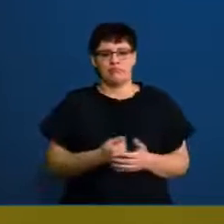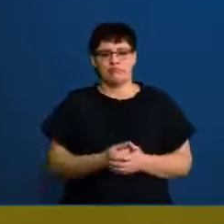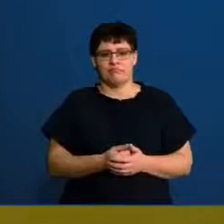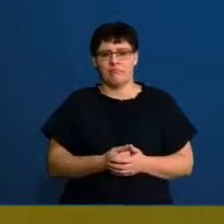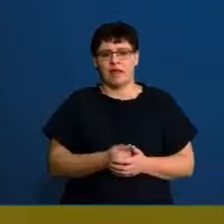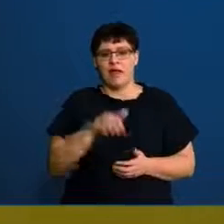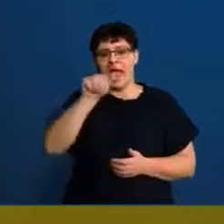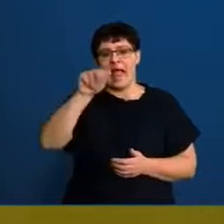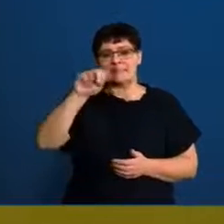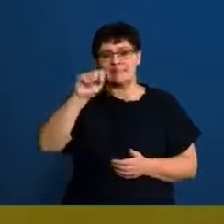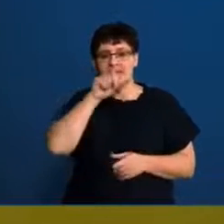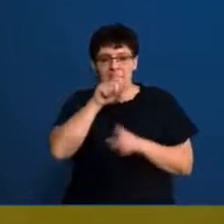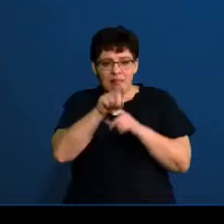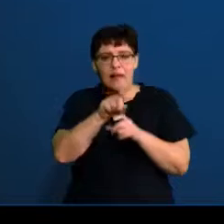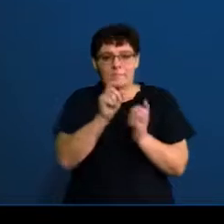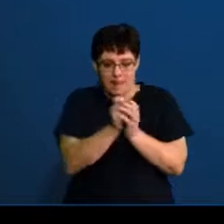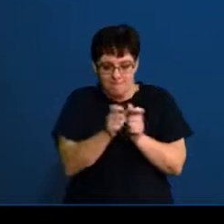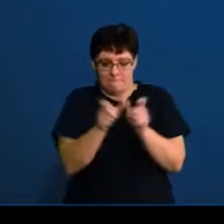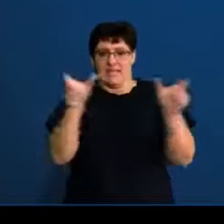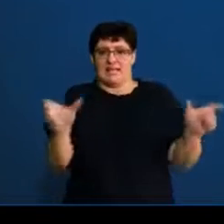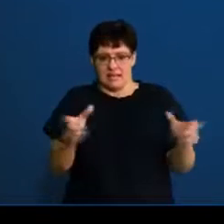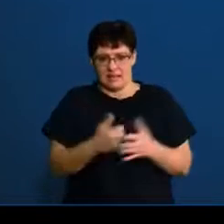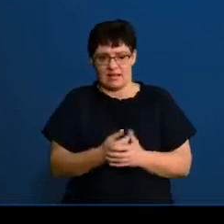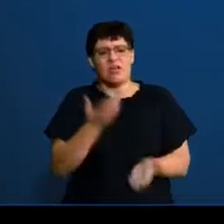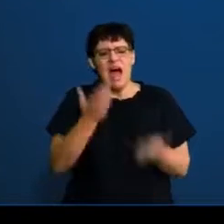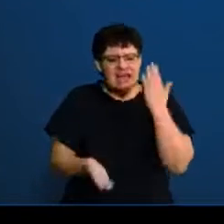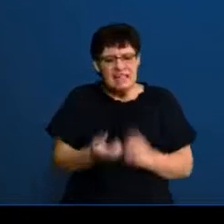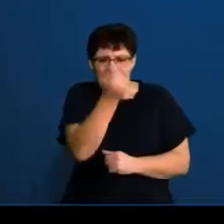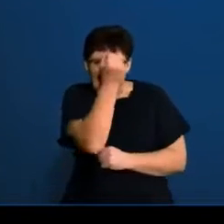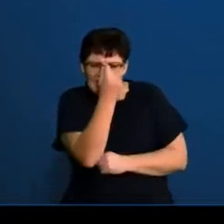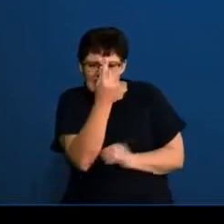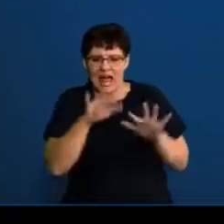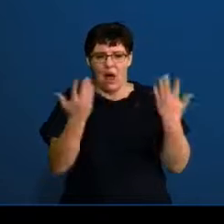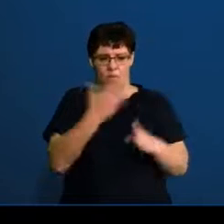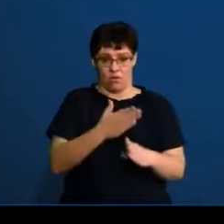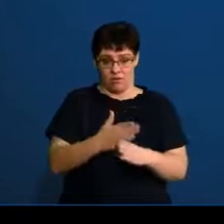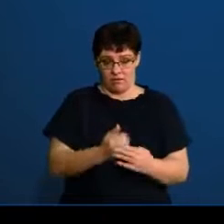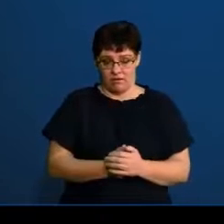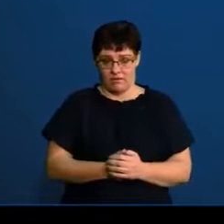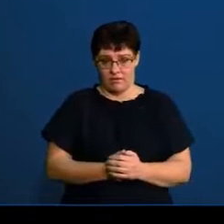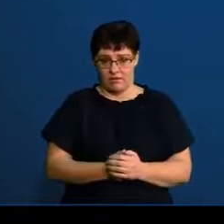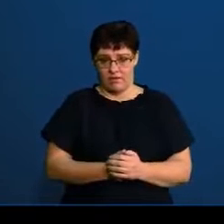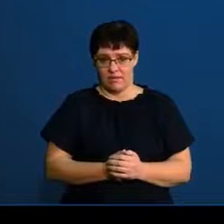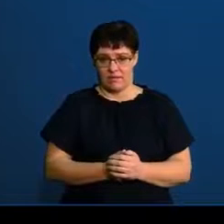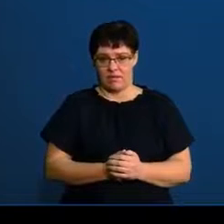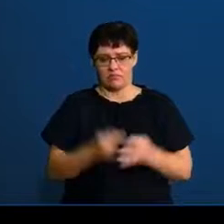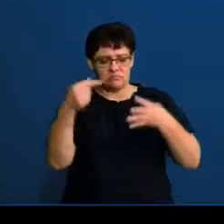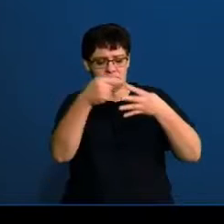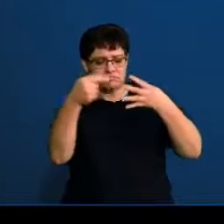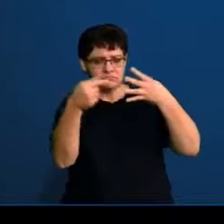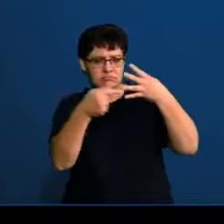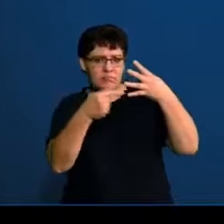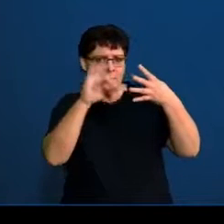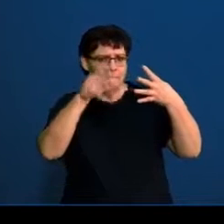bigger. That would also be a scale. But scale and understanding that. Identify features on different